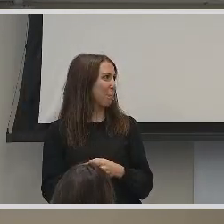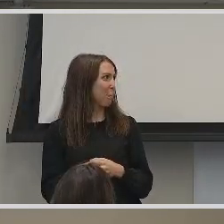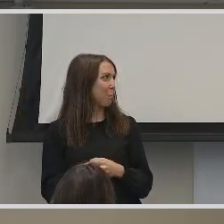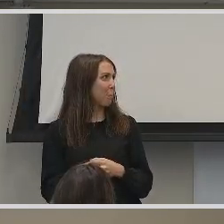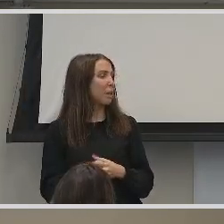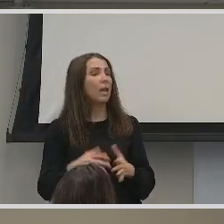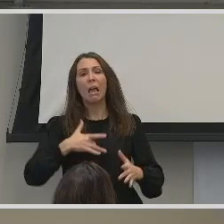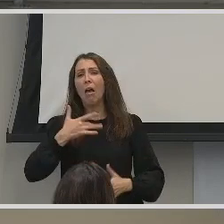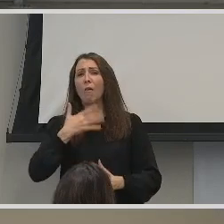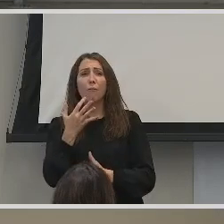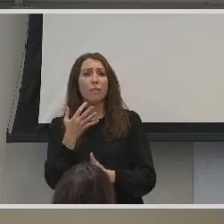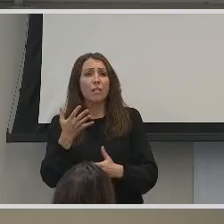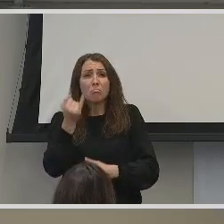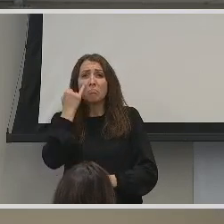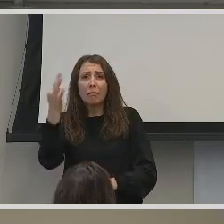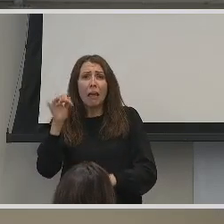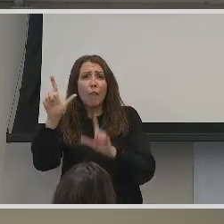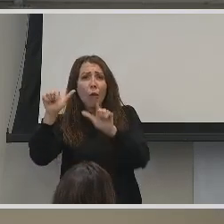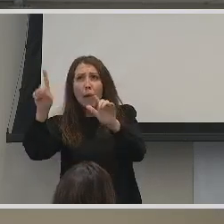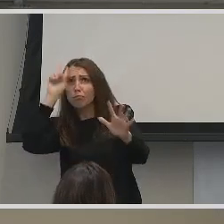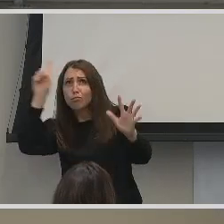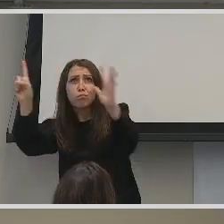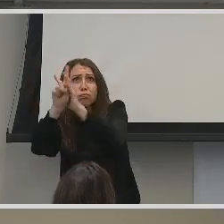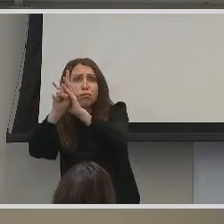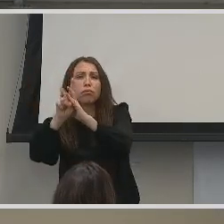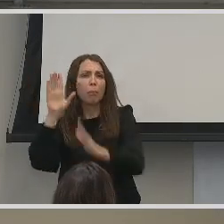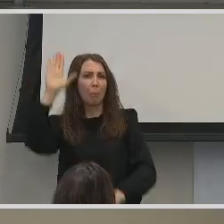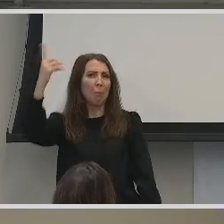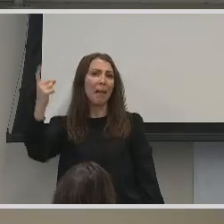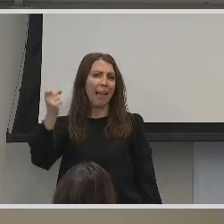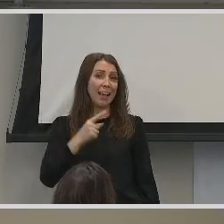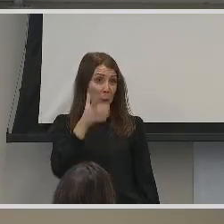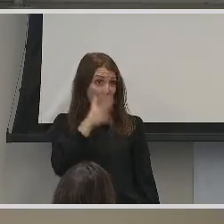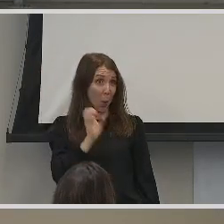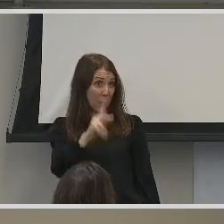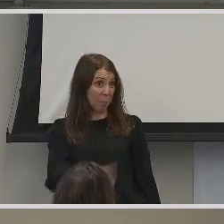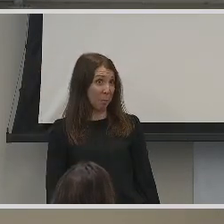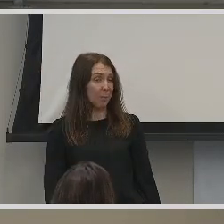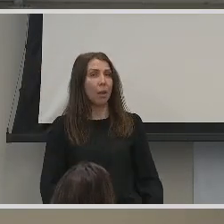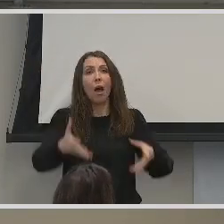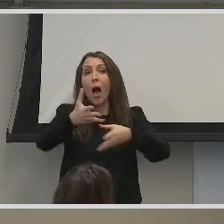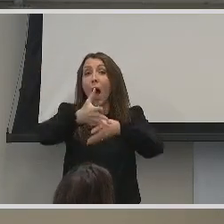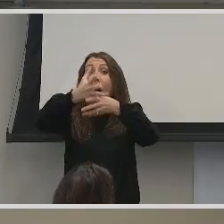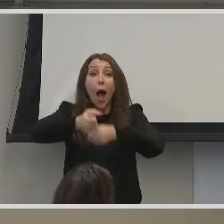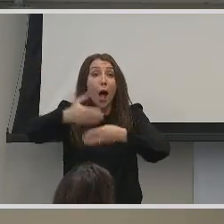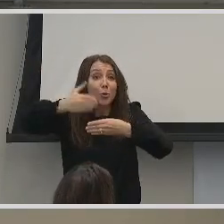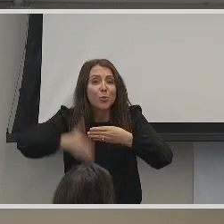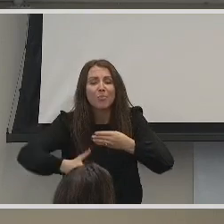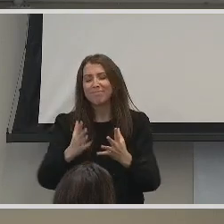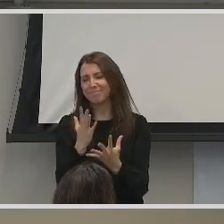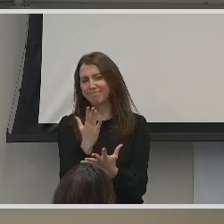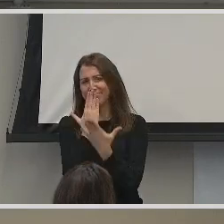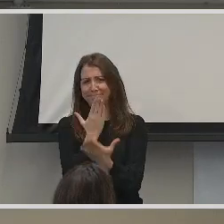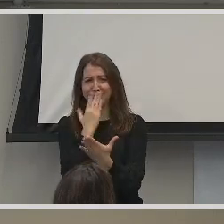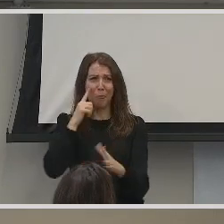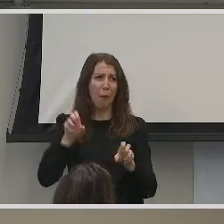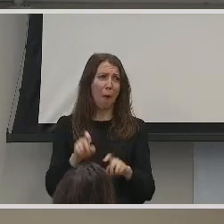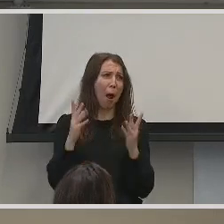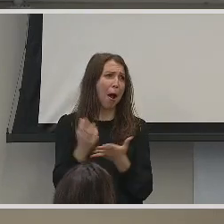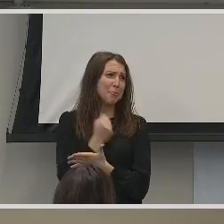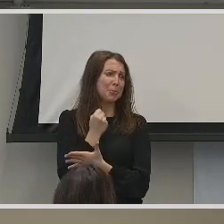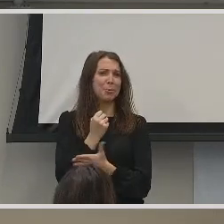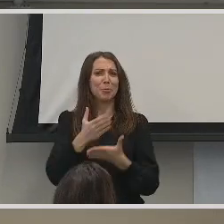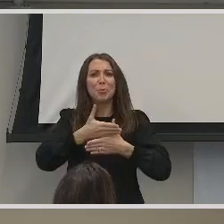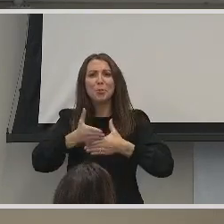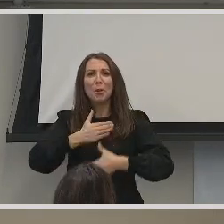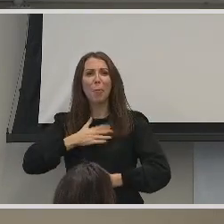Feel free to ask if think of a sign during the question and answer session. fine. In conclusion, I am grateful for the opportunity to share my journey